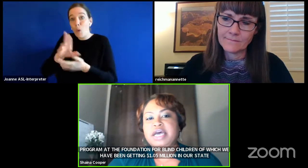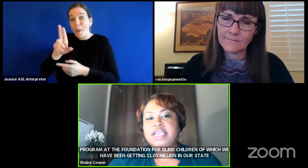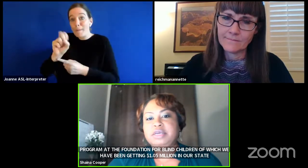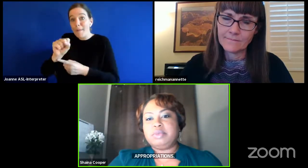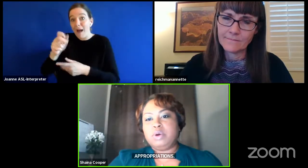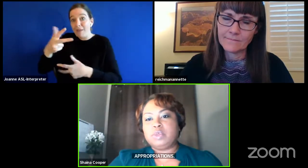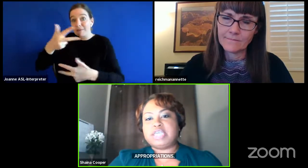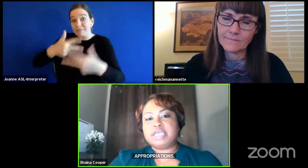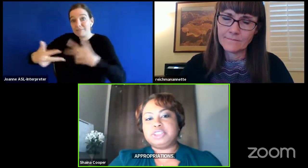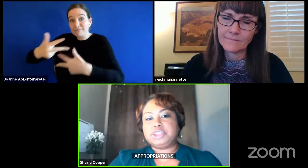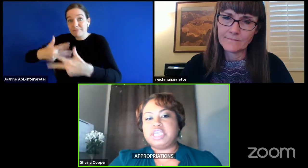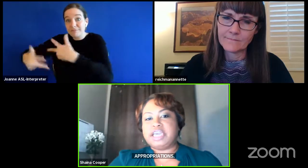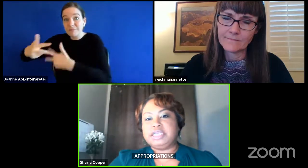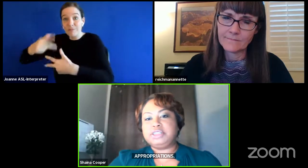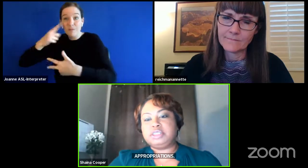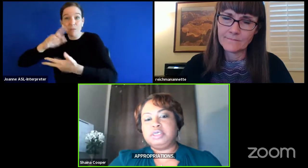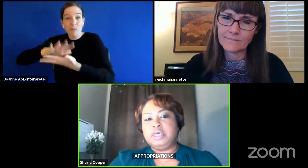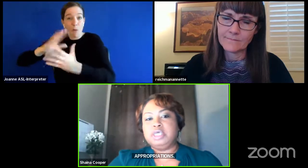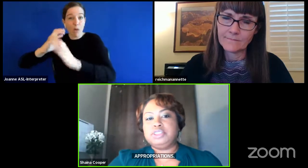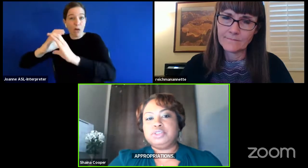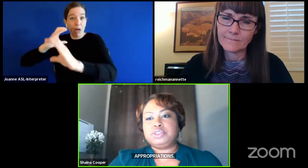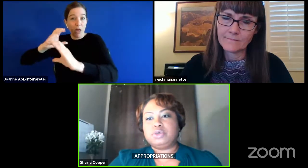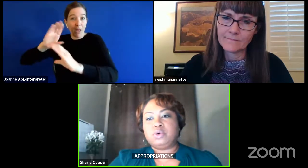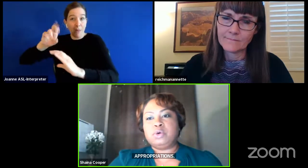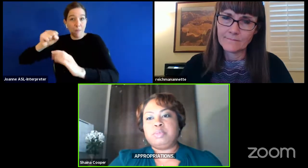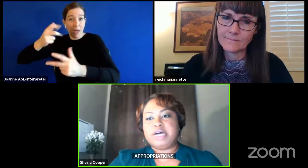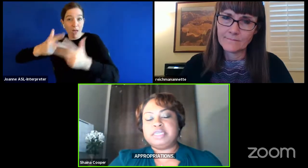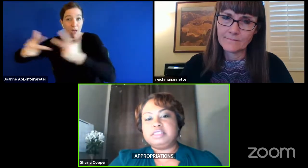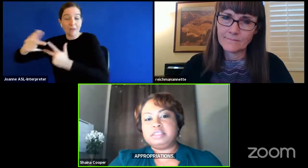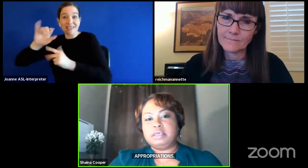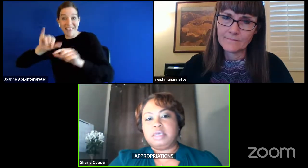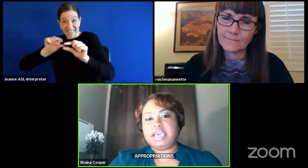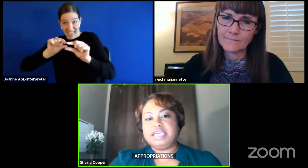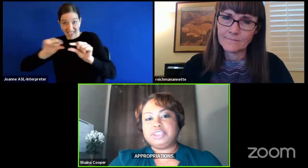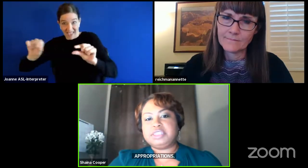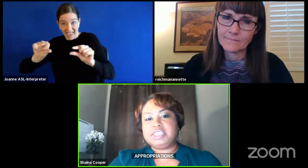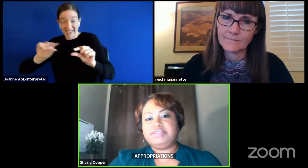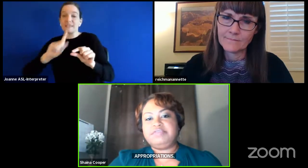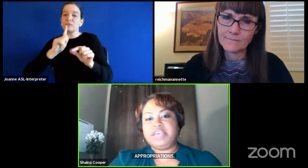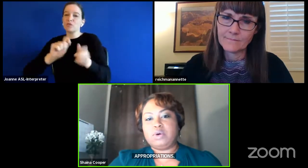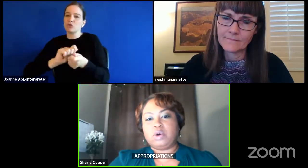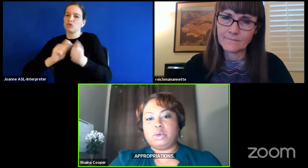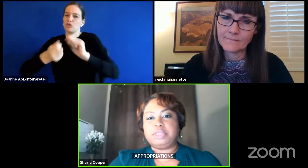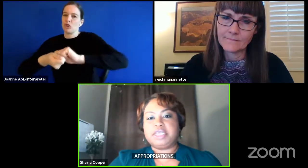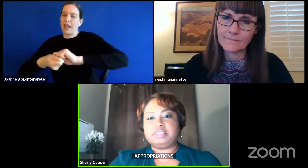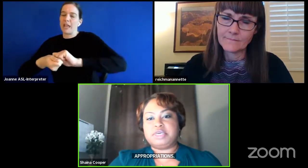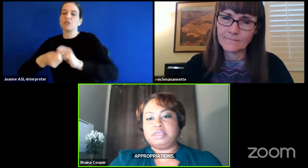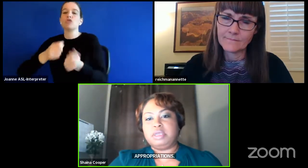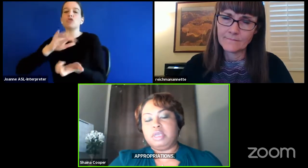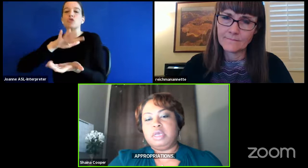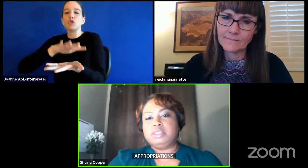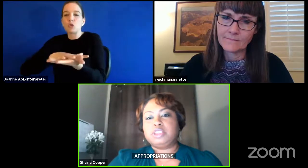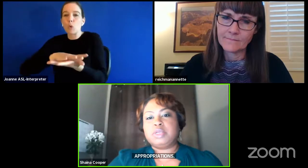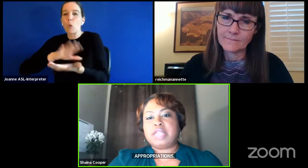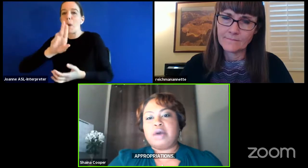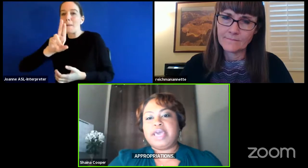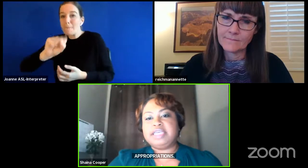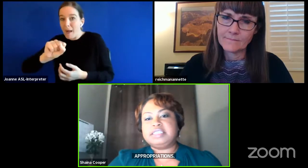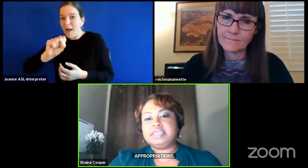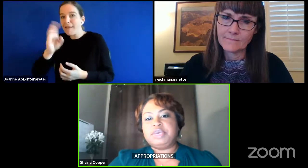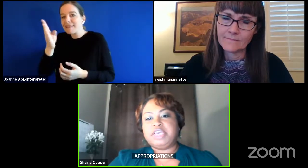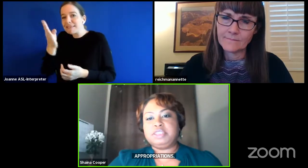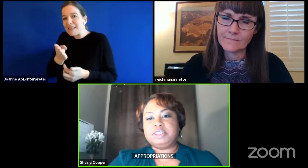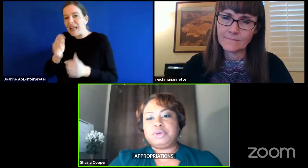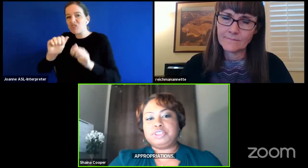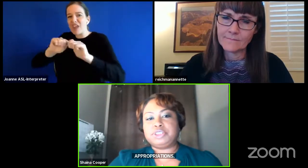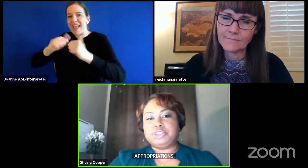that line item was actually changed to school bus agency vehicle replacement to allow